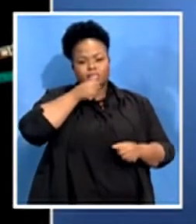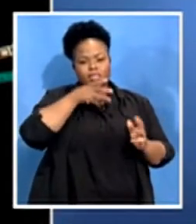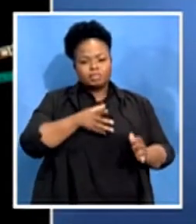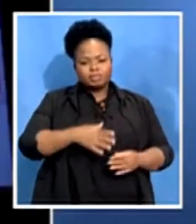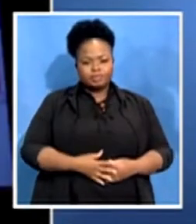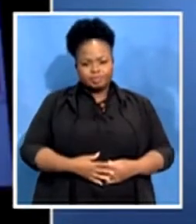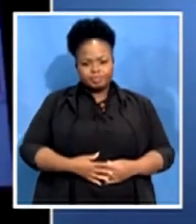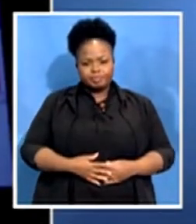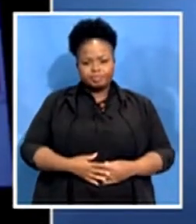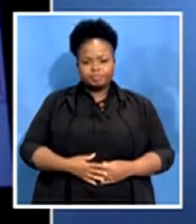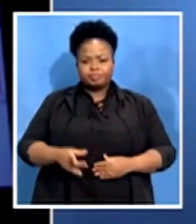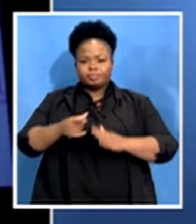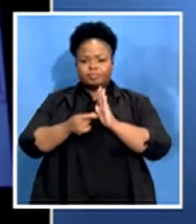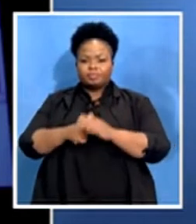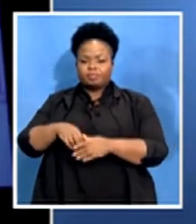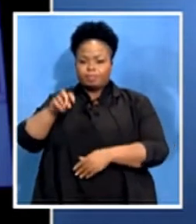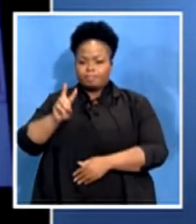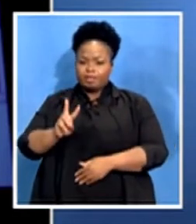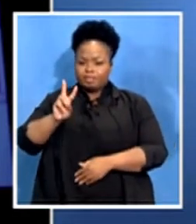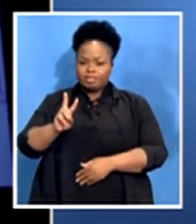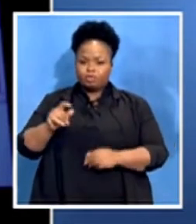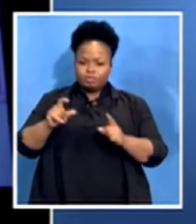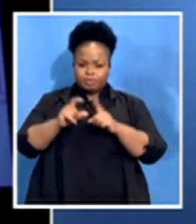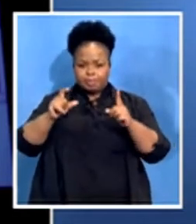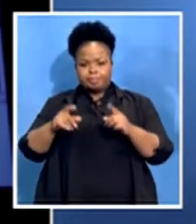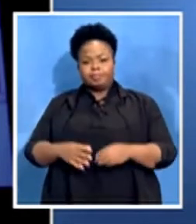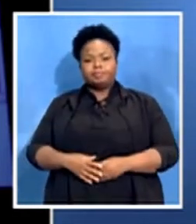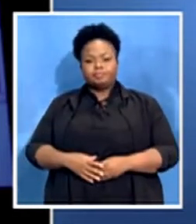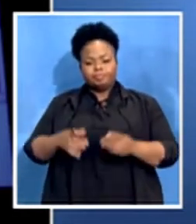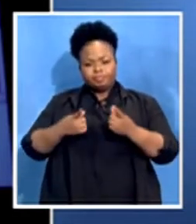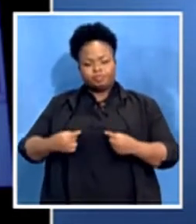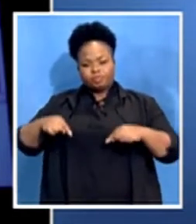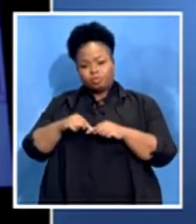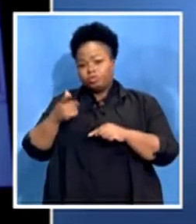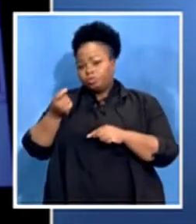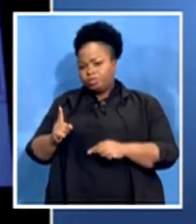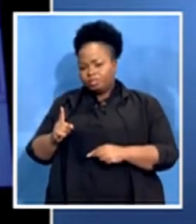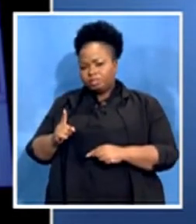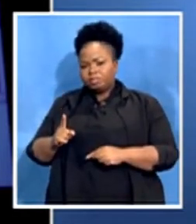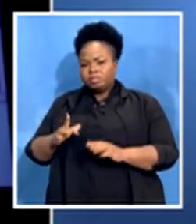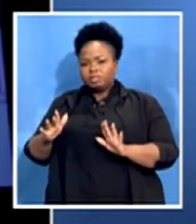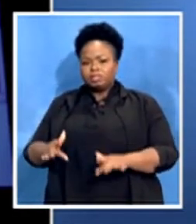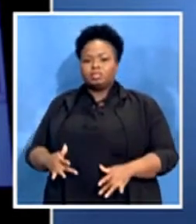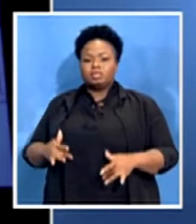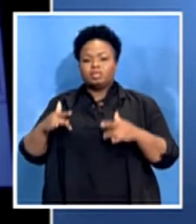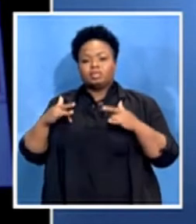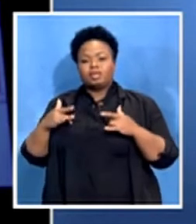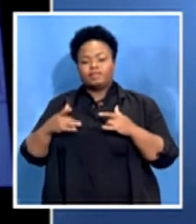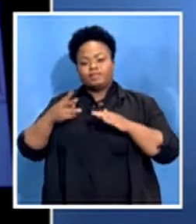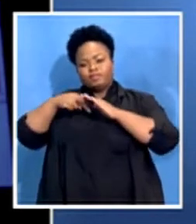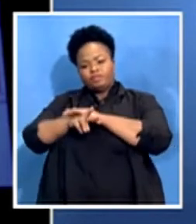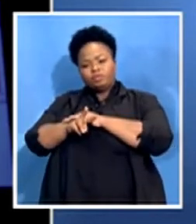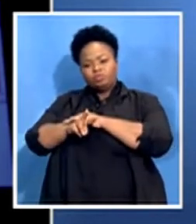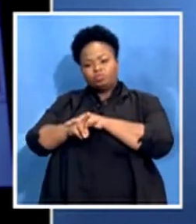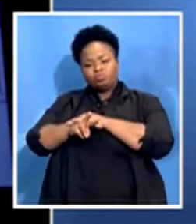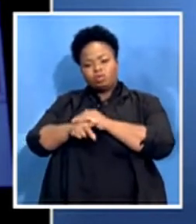of December we are going to be doing a live uh visual uh concept recording because because